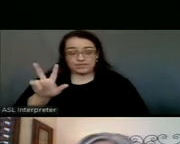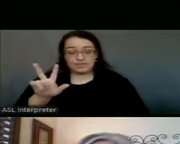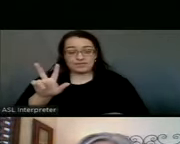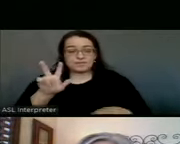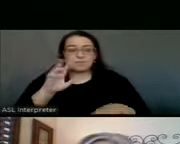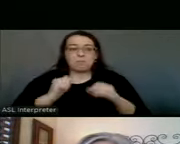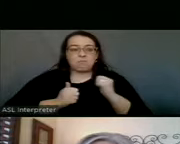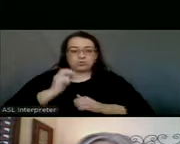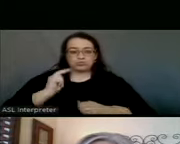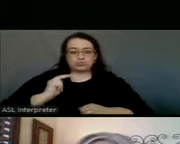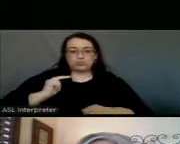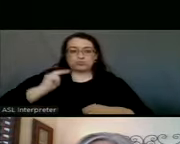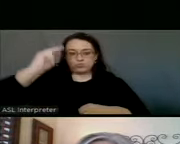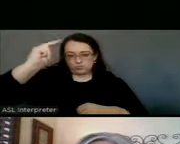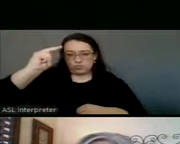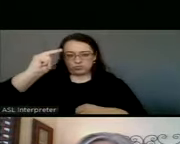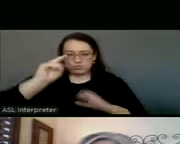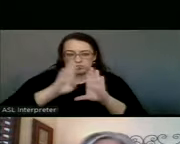north entrance.